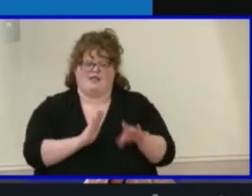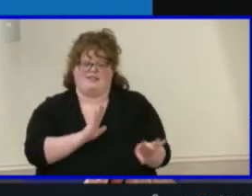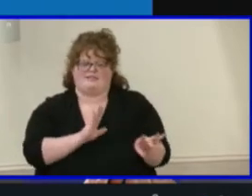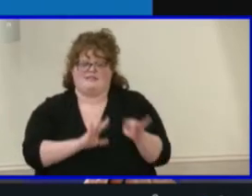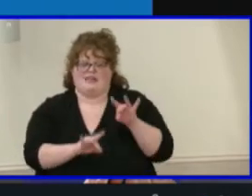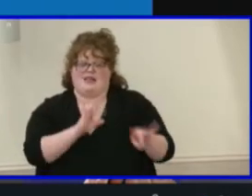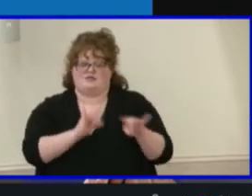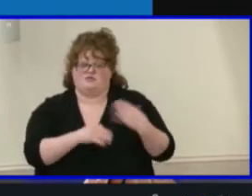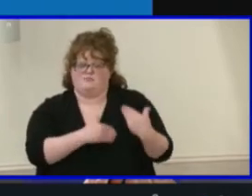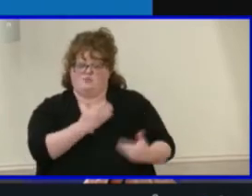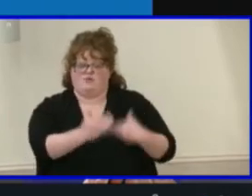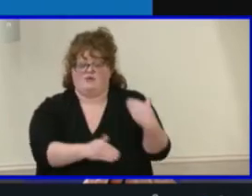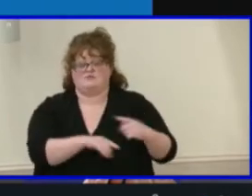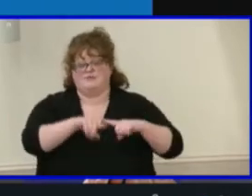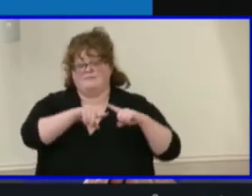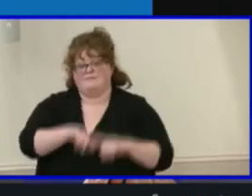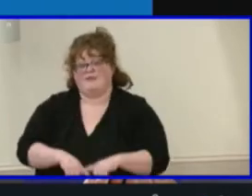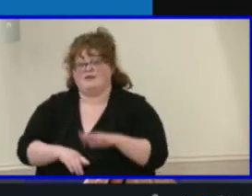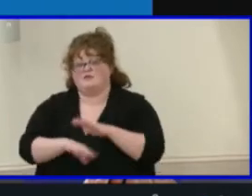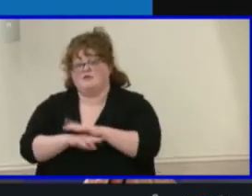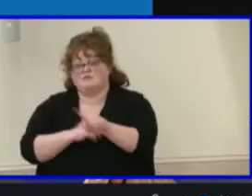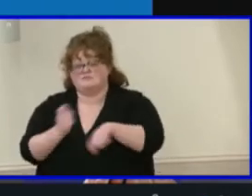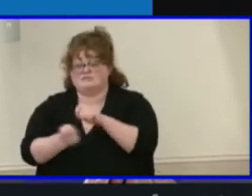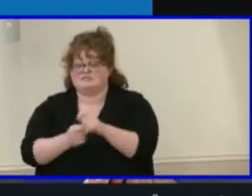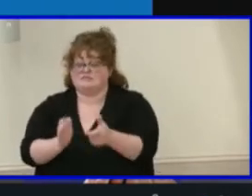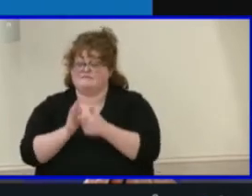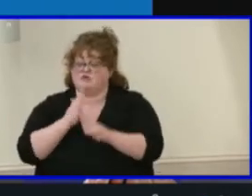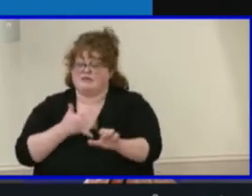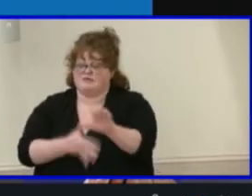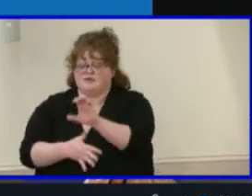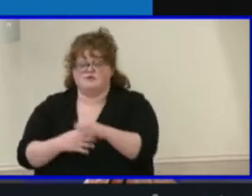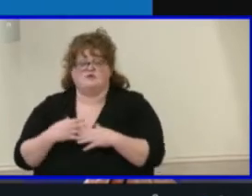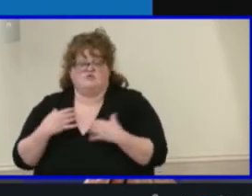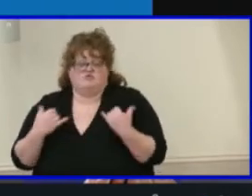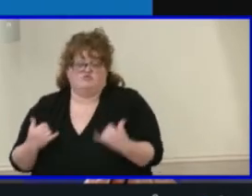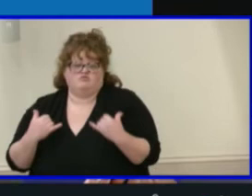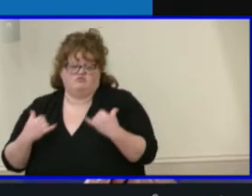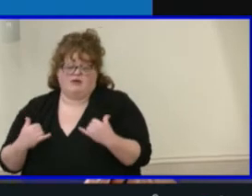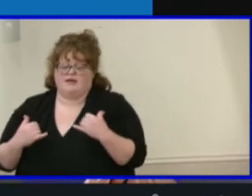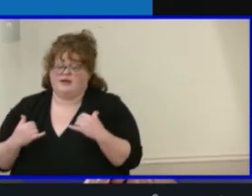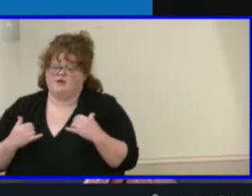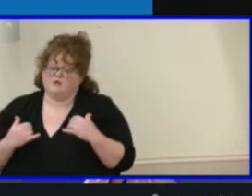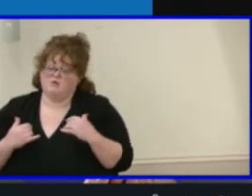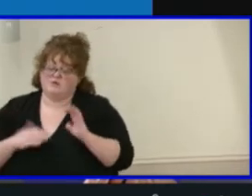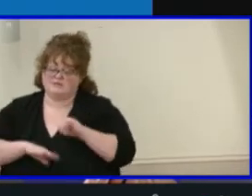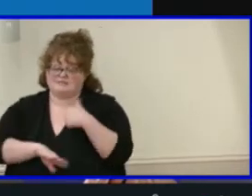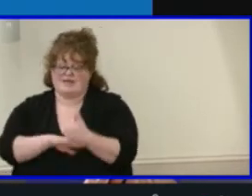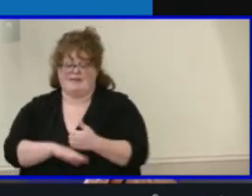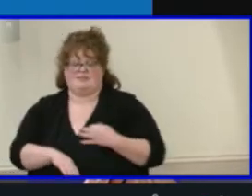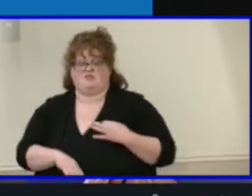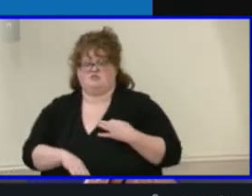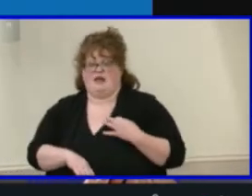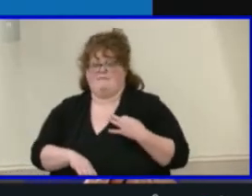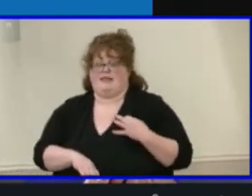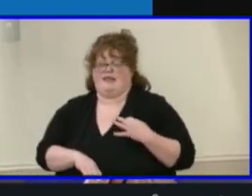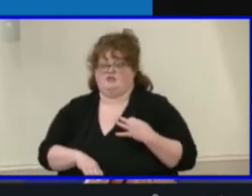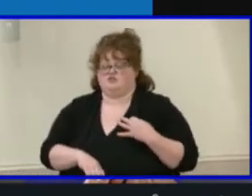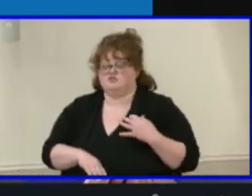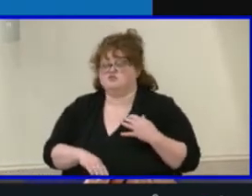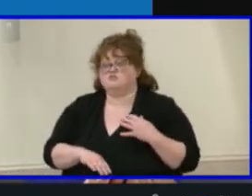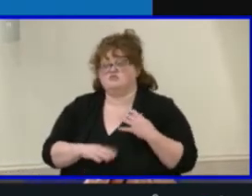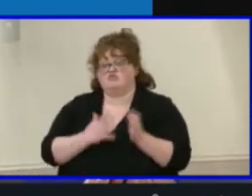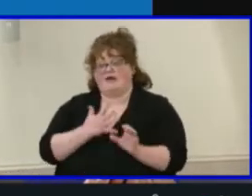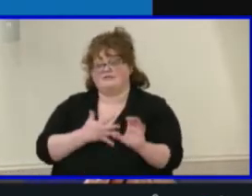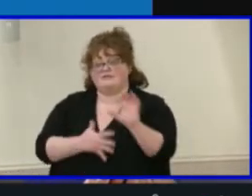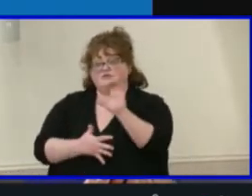criteria. Let's first take a look at the current Maggie Walker established application eligibility criteria,